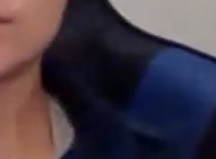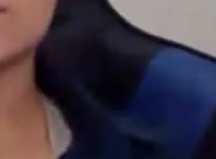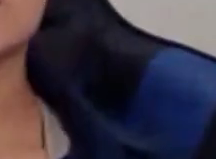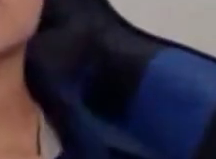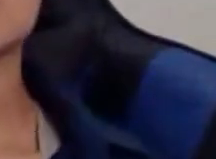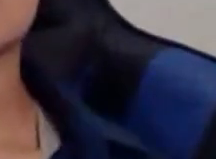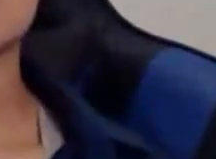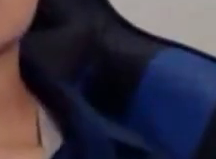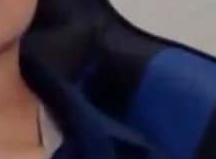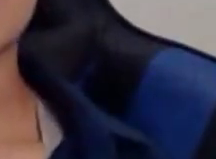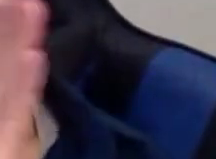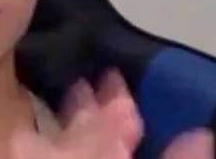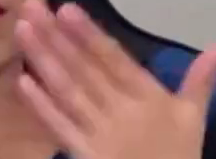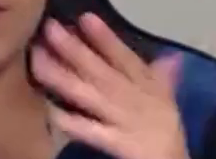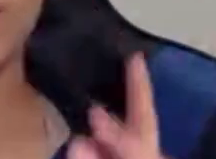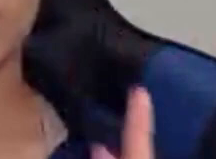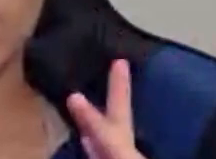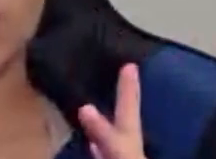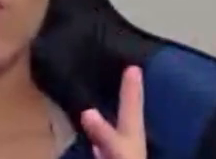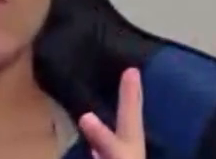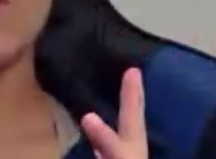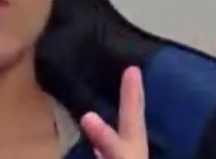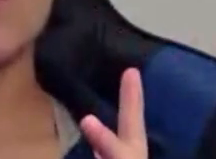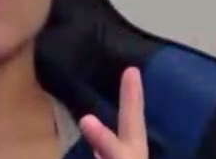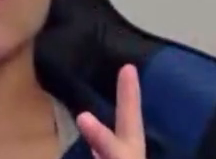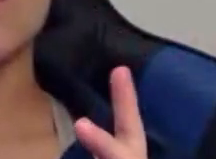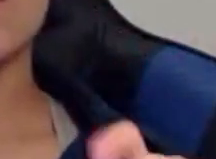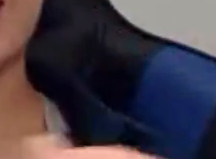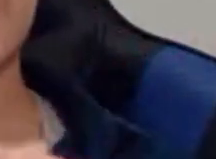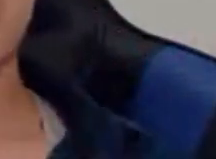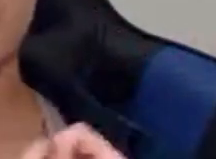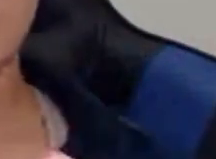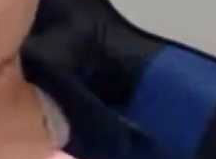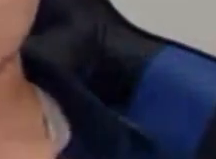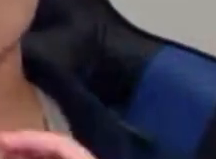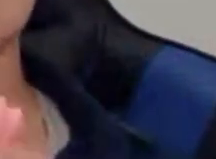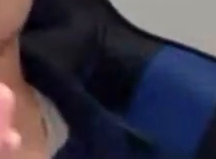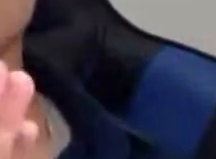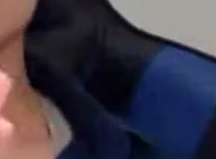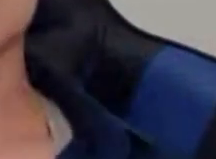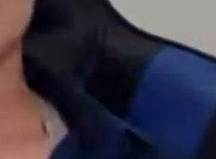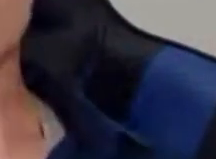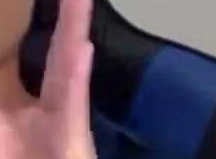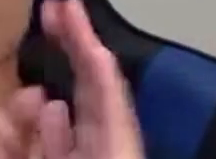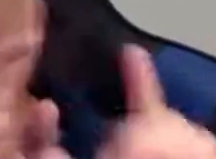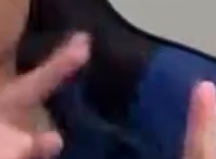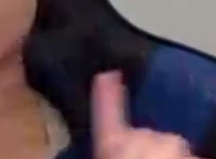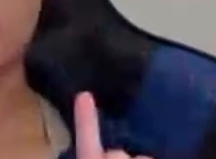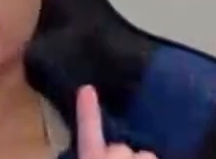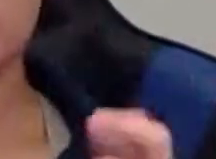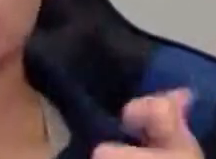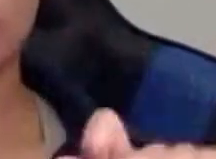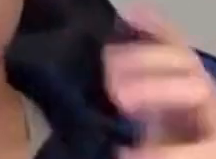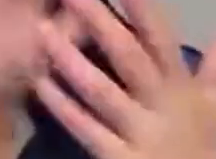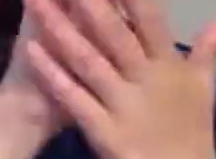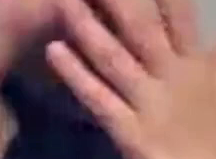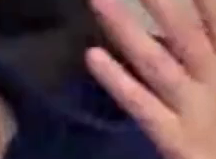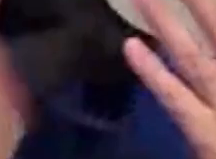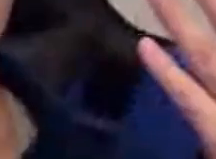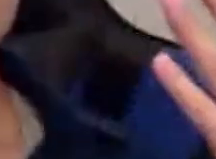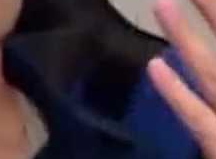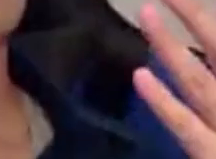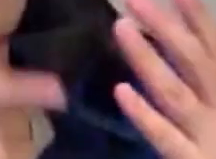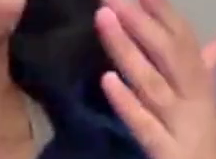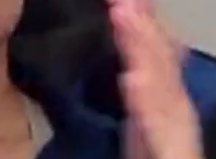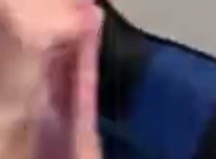of politically organizing against the legal structures of transphobia, whether they